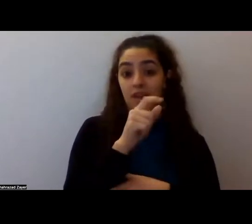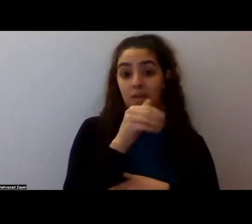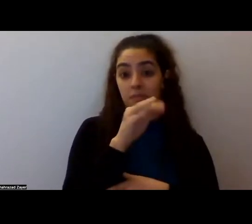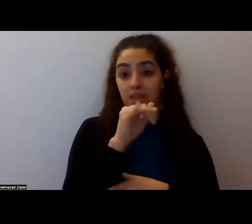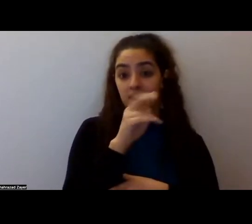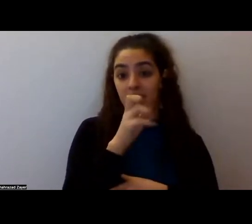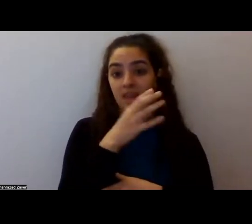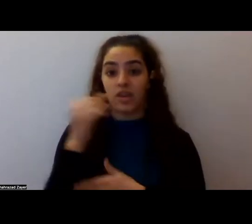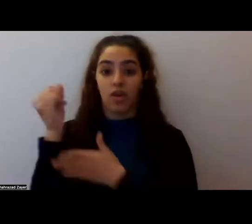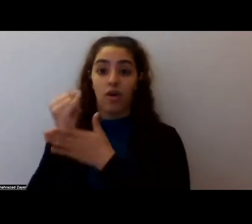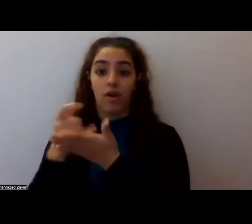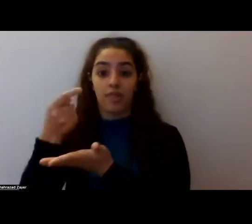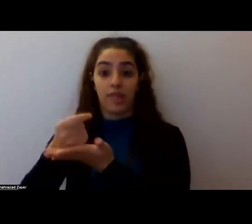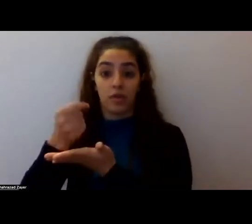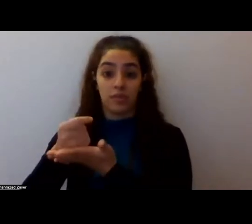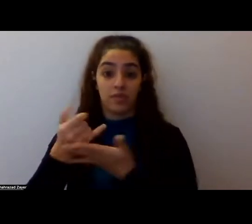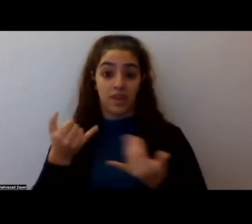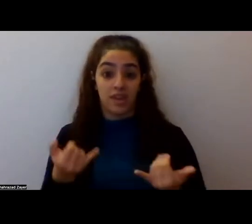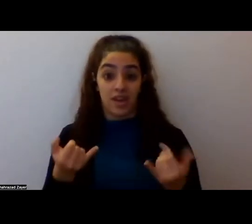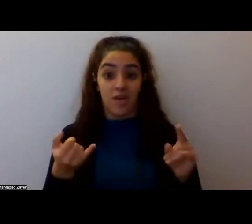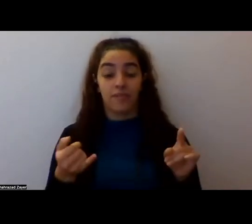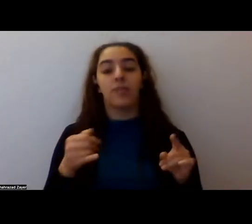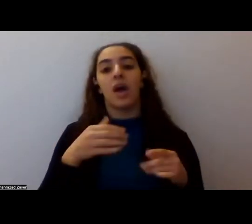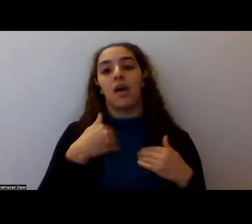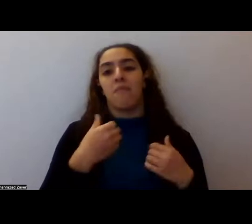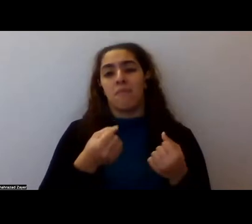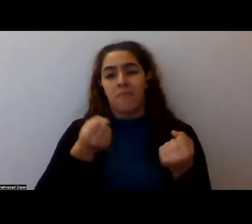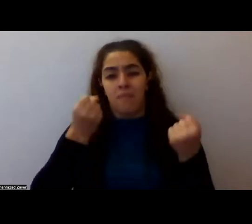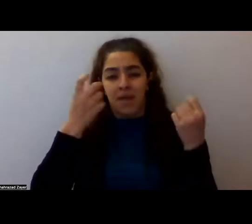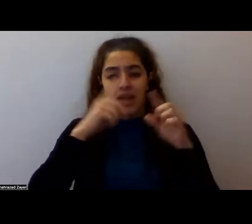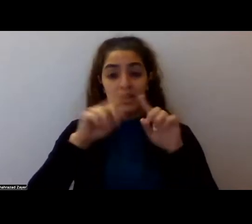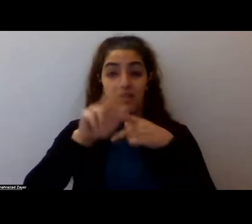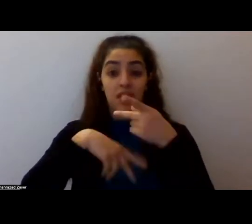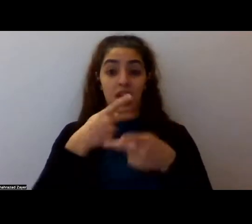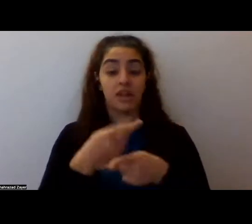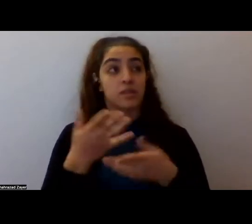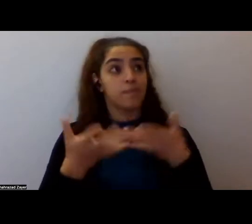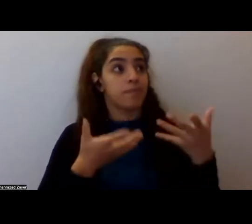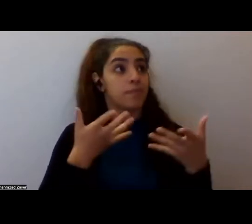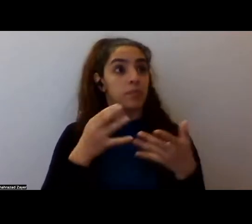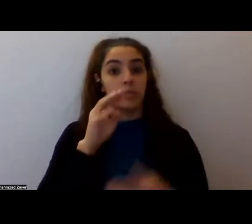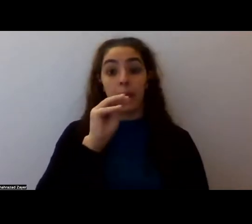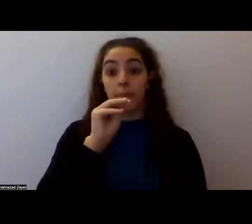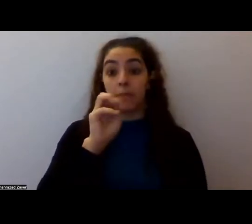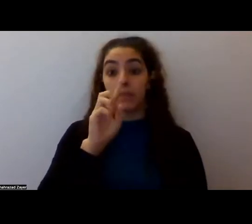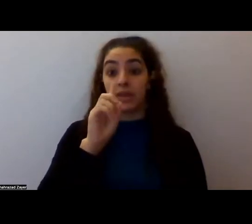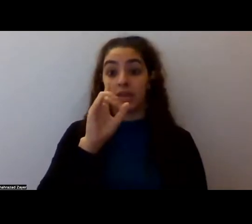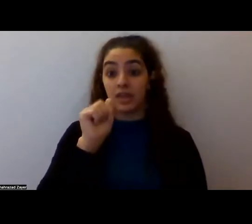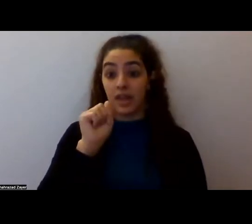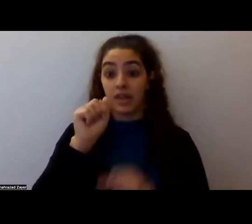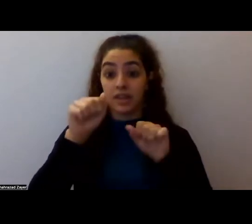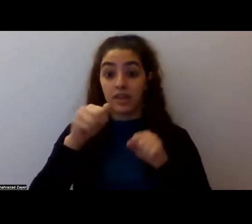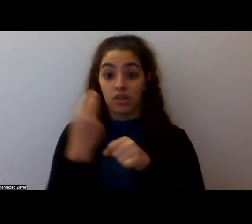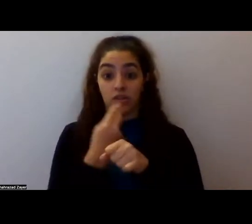Um, just all kinds of different types of, um, media that you can use for art